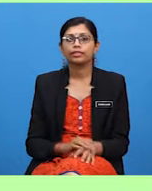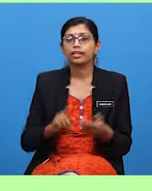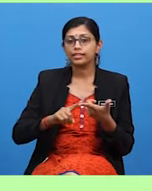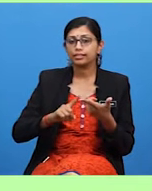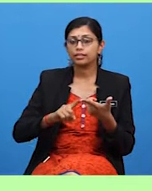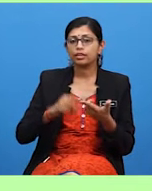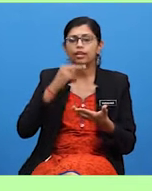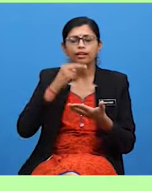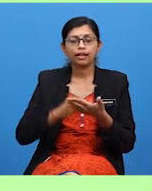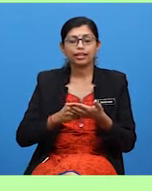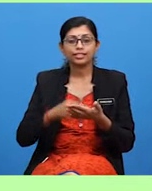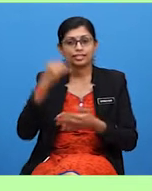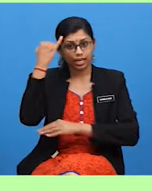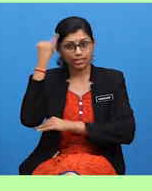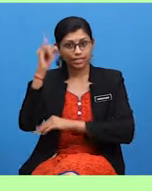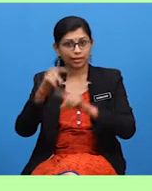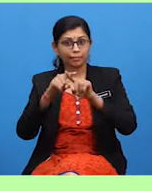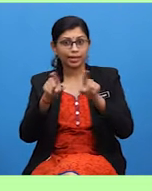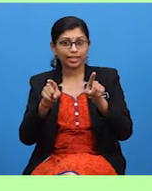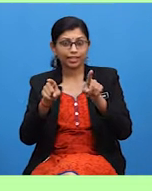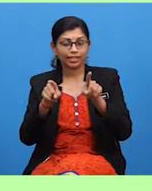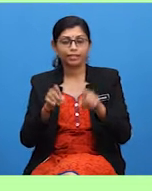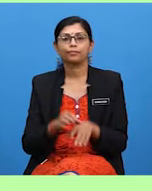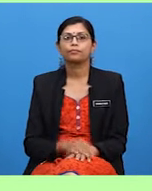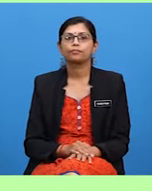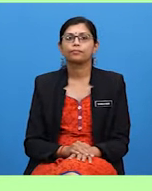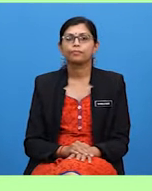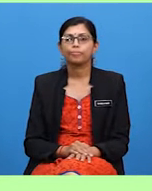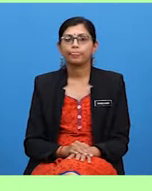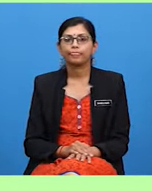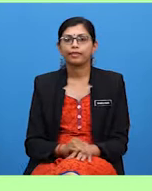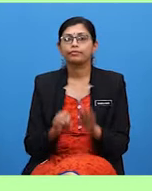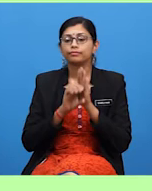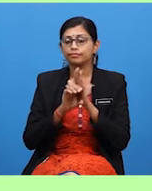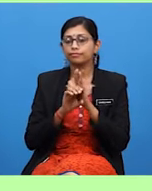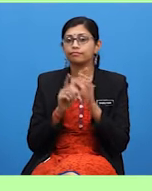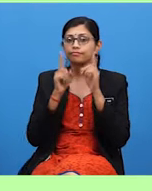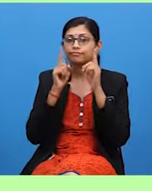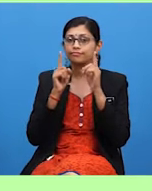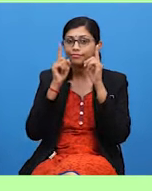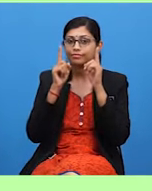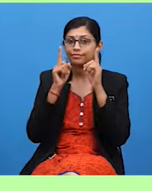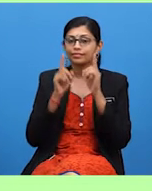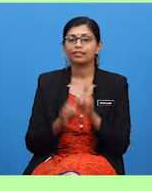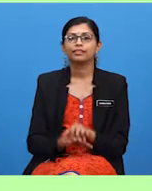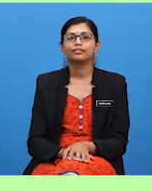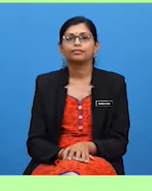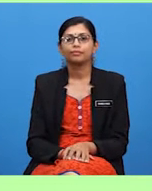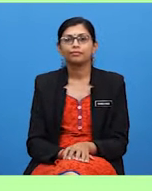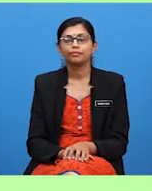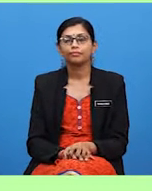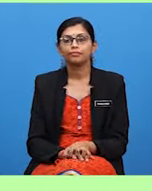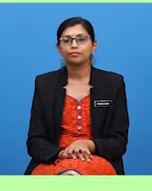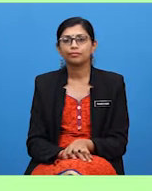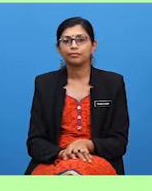It's a nice idea, but... That's a nice idea. But